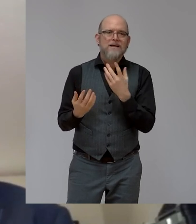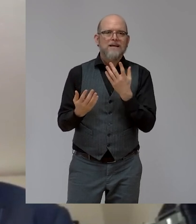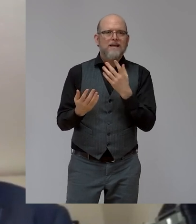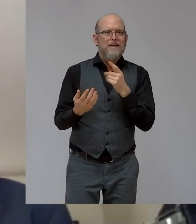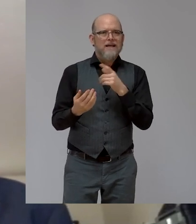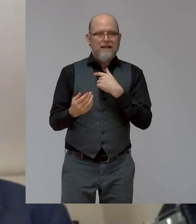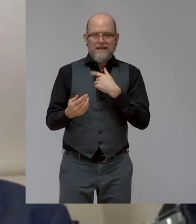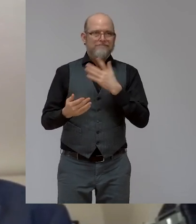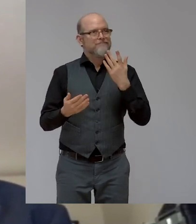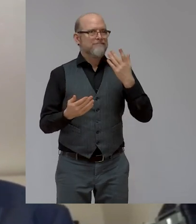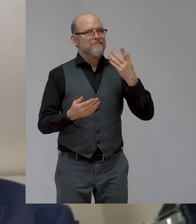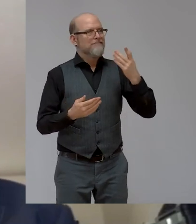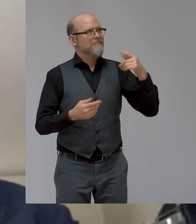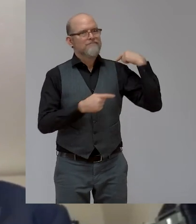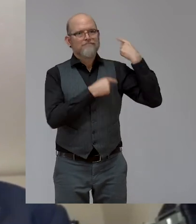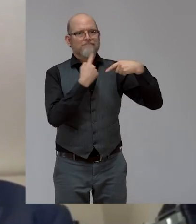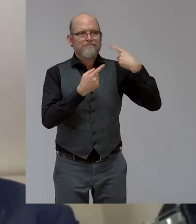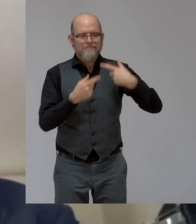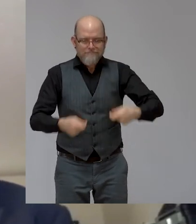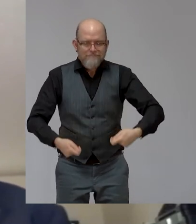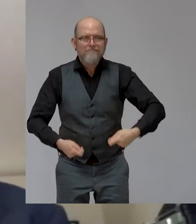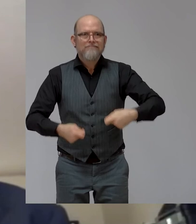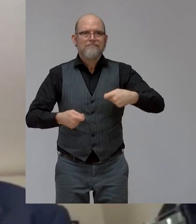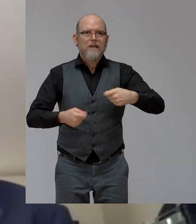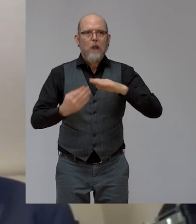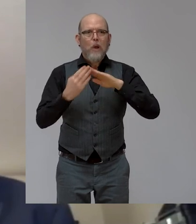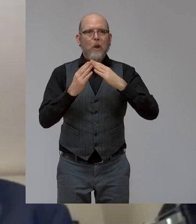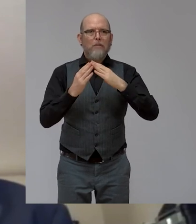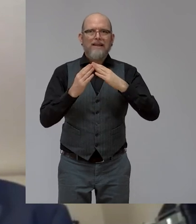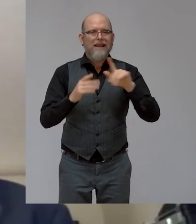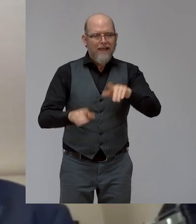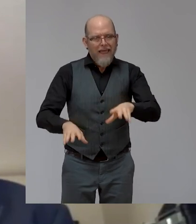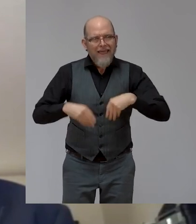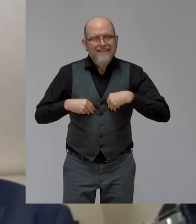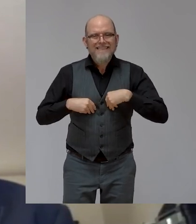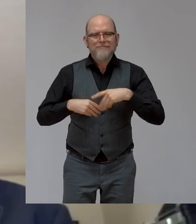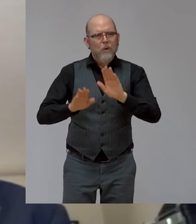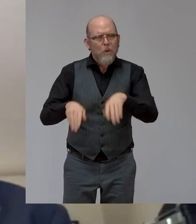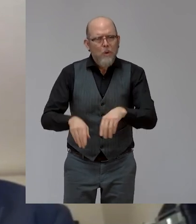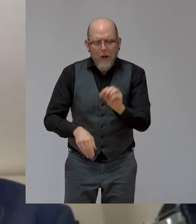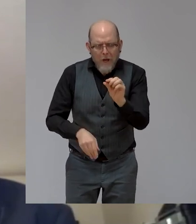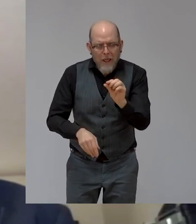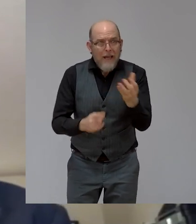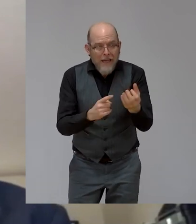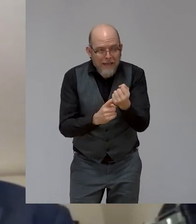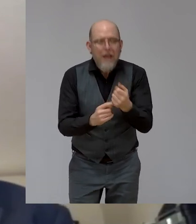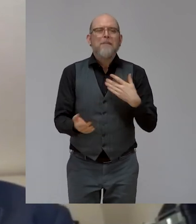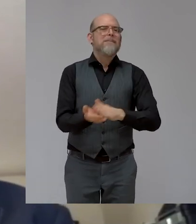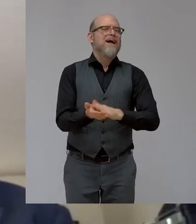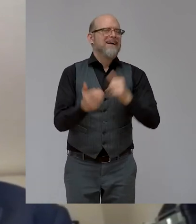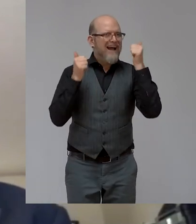as a community, that we are very happy. We satisfy if somebody commits like $1 million for